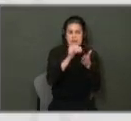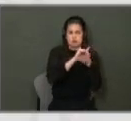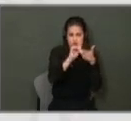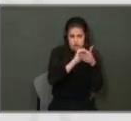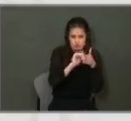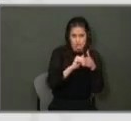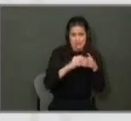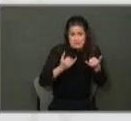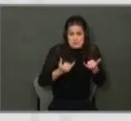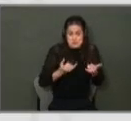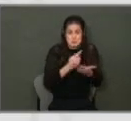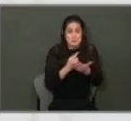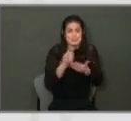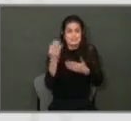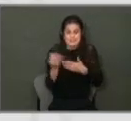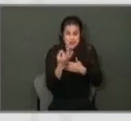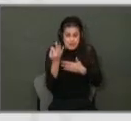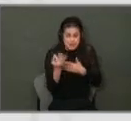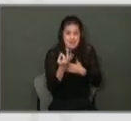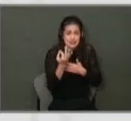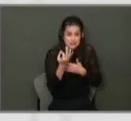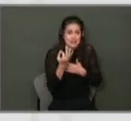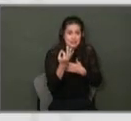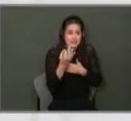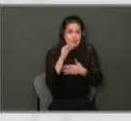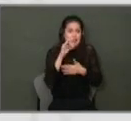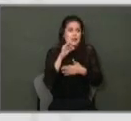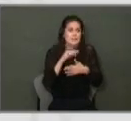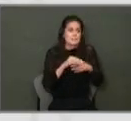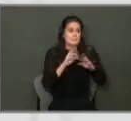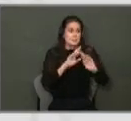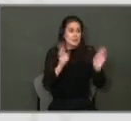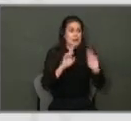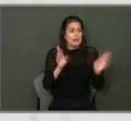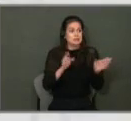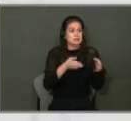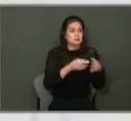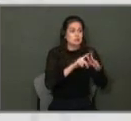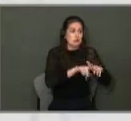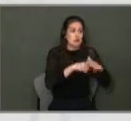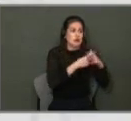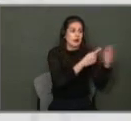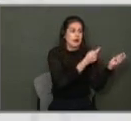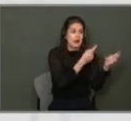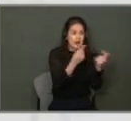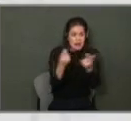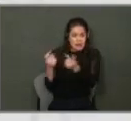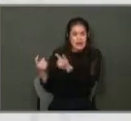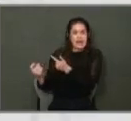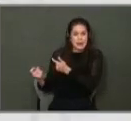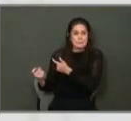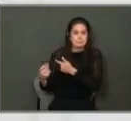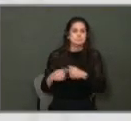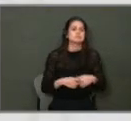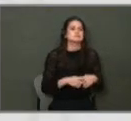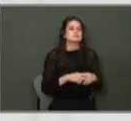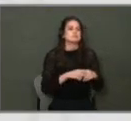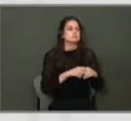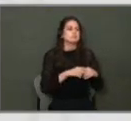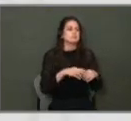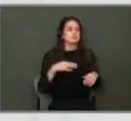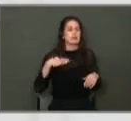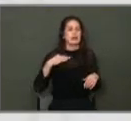actually this Friday, with solicitations for $99 million. It's rehab of multi-family units.